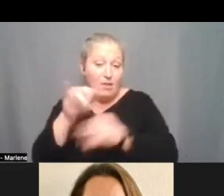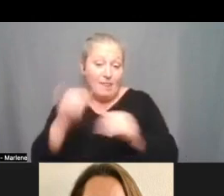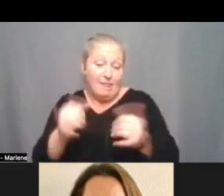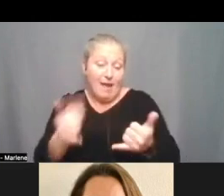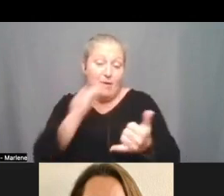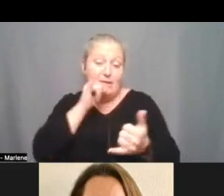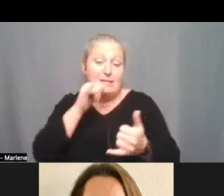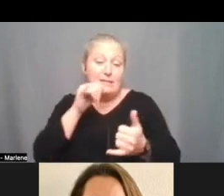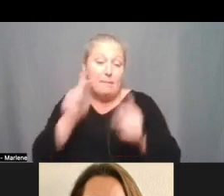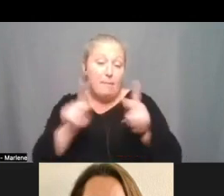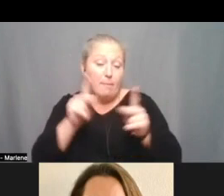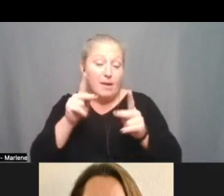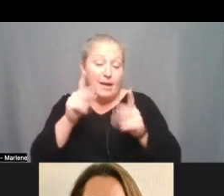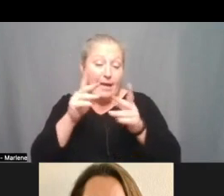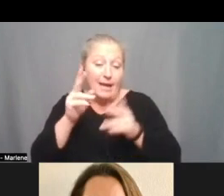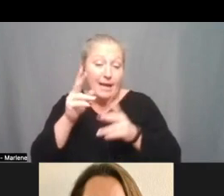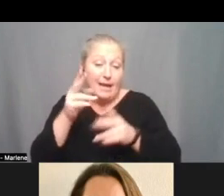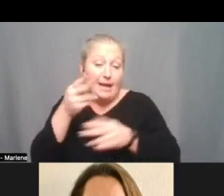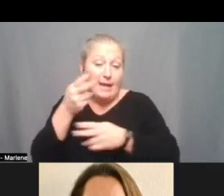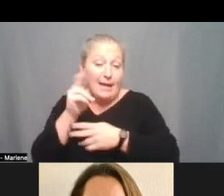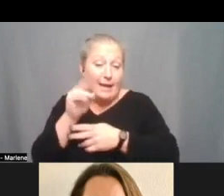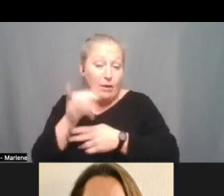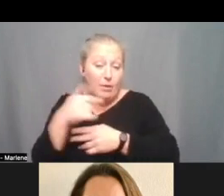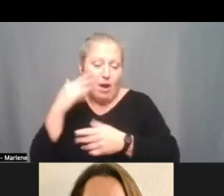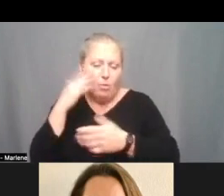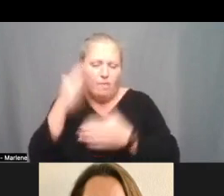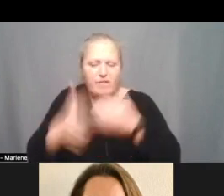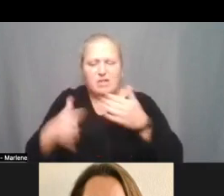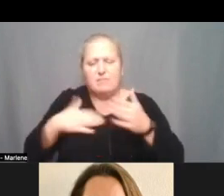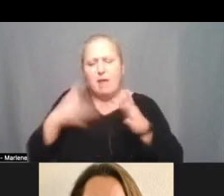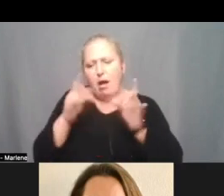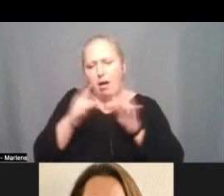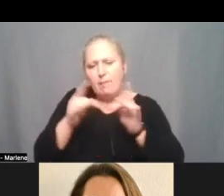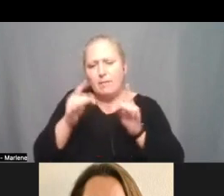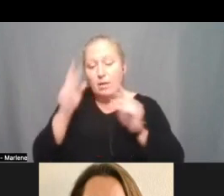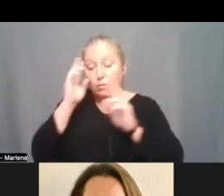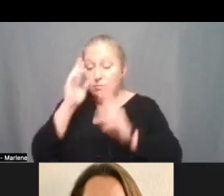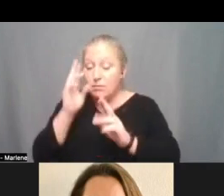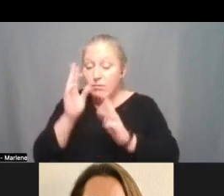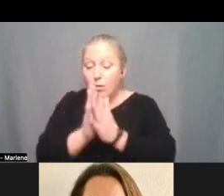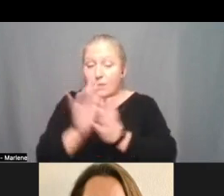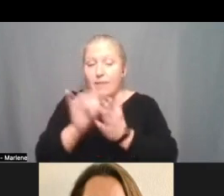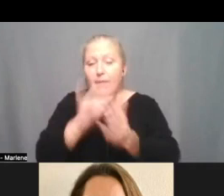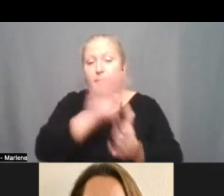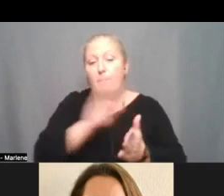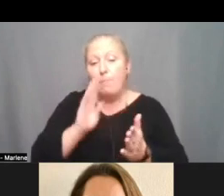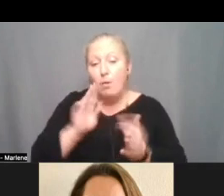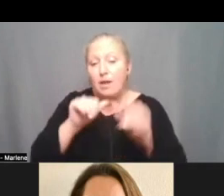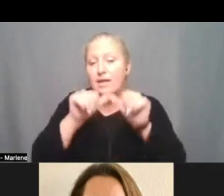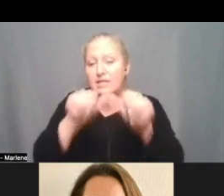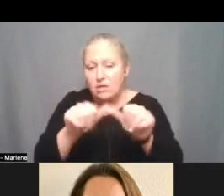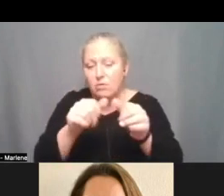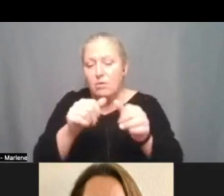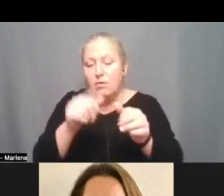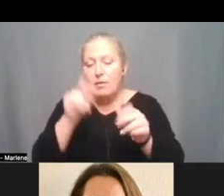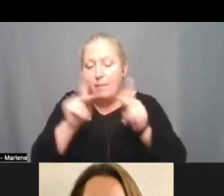i'll conclude my comments and respectfully request that the board. Continue this public hearing